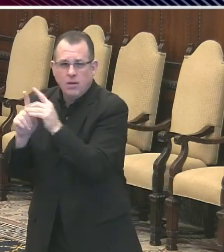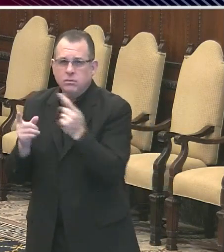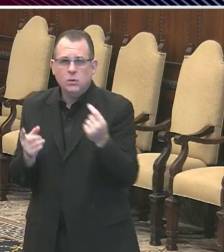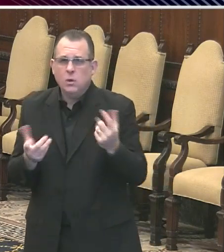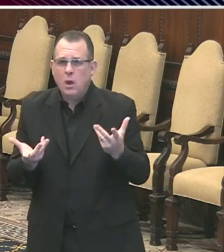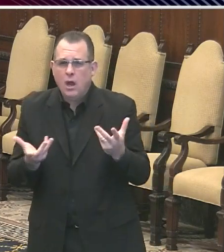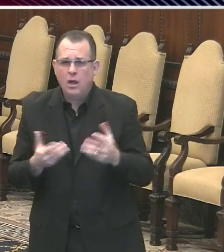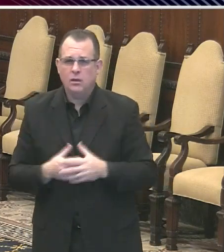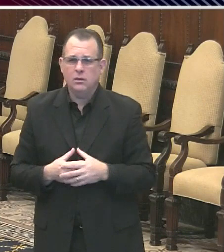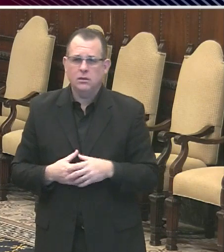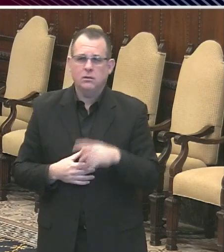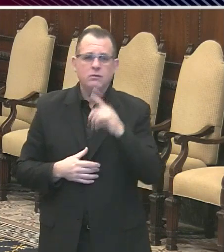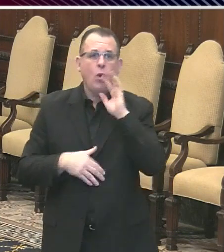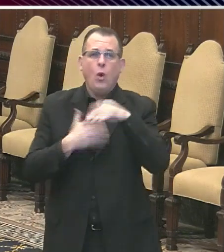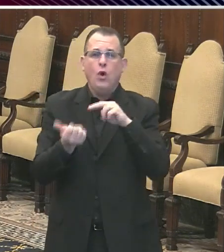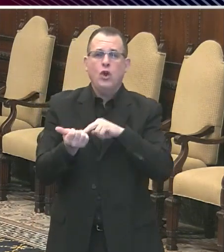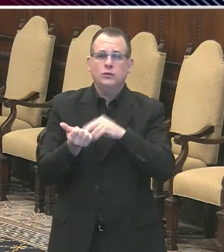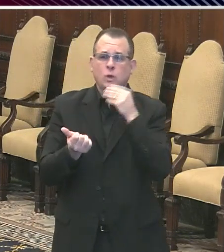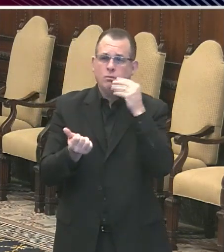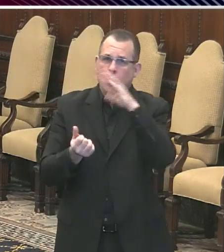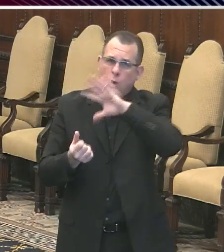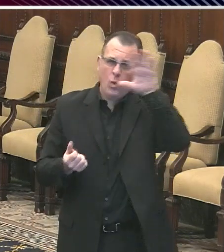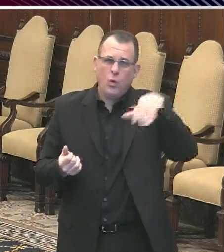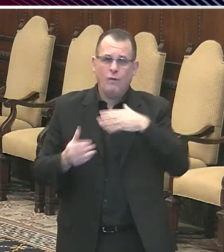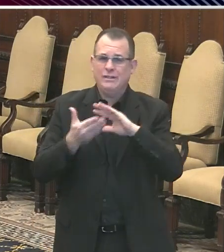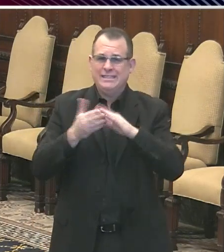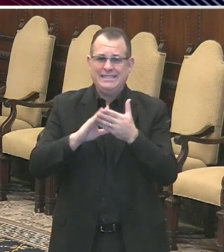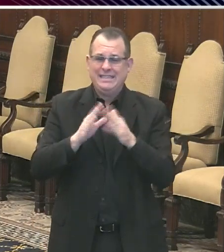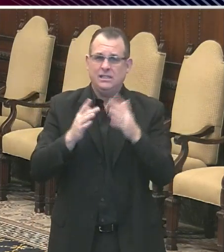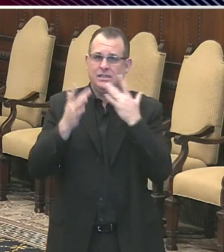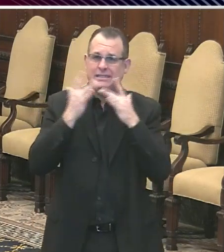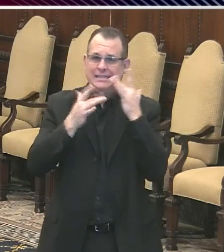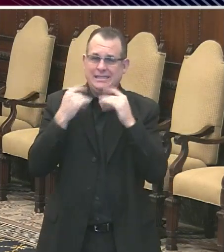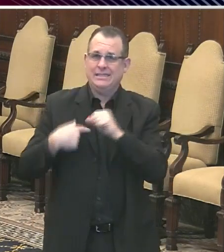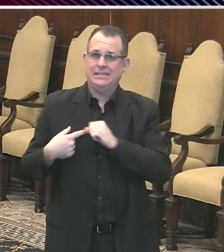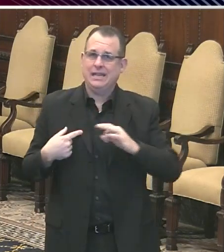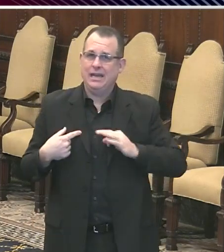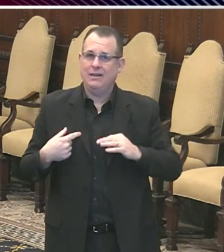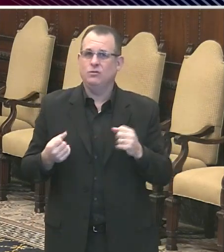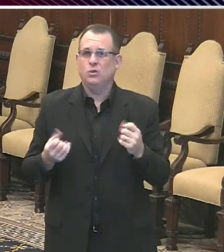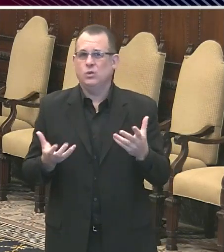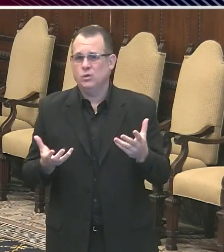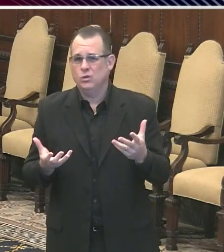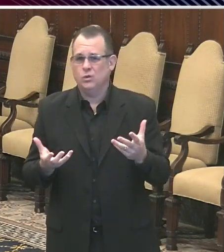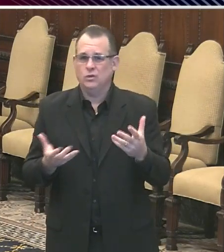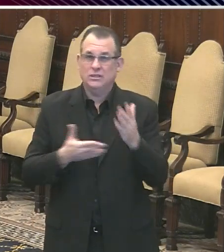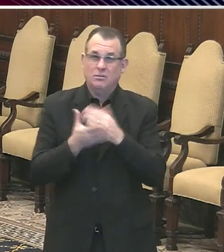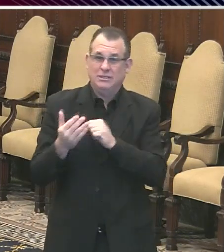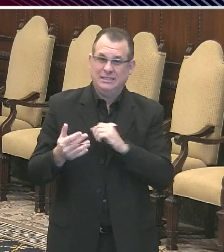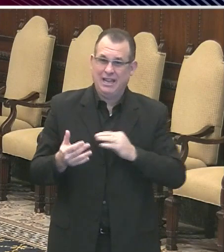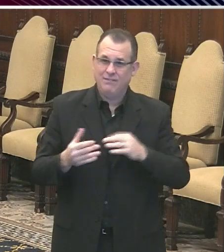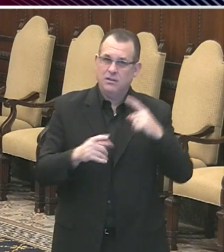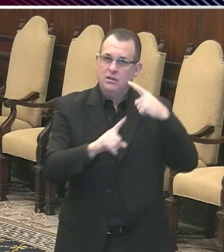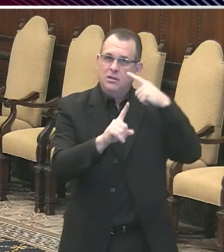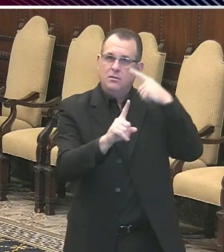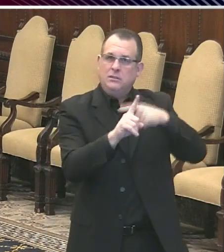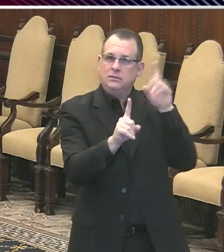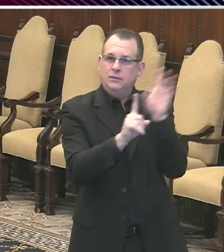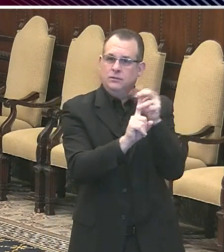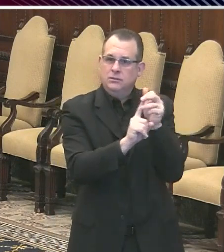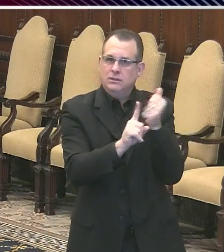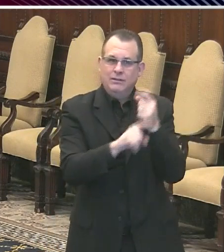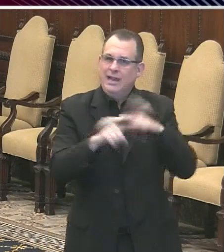across the city are short on staff. Certainly staff who are testing positive shouldn't come to work. They often have staffing problems, and they rely on staffing